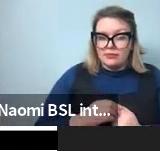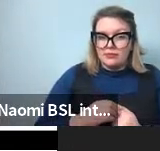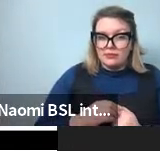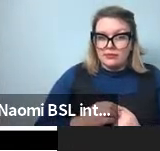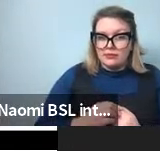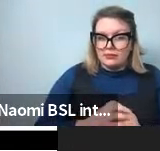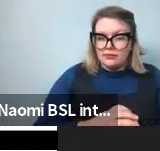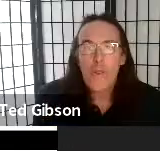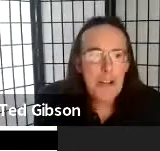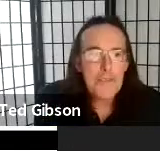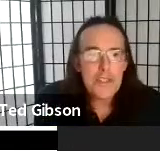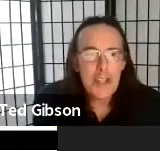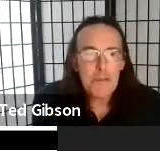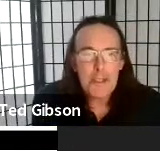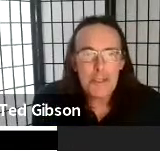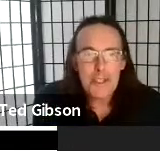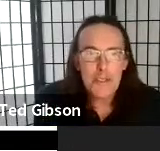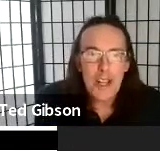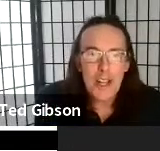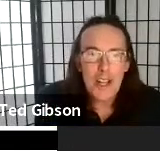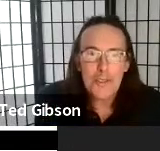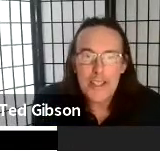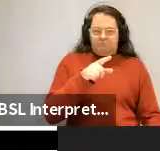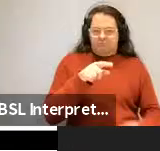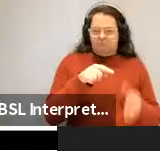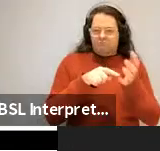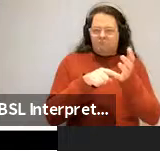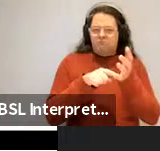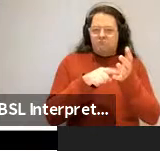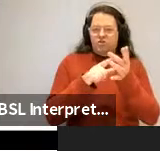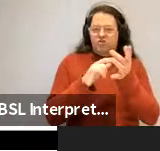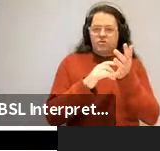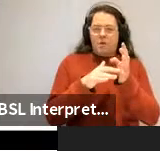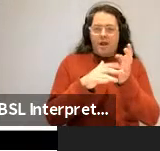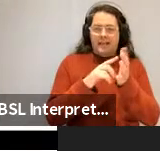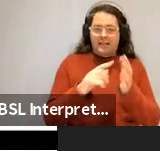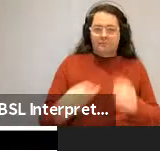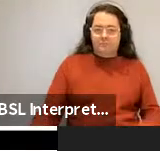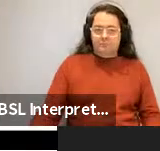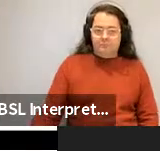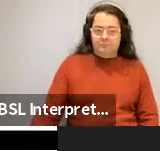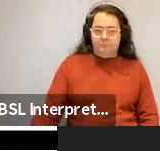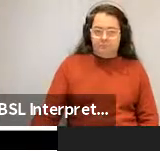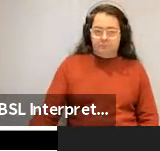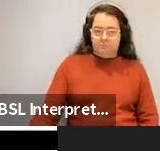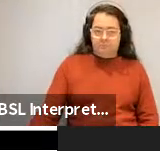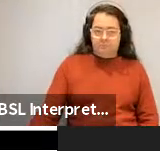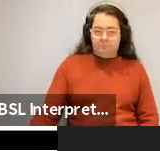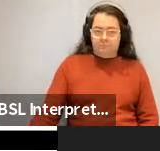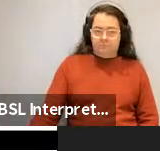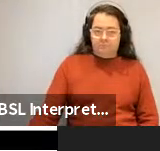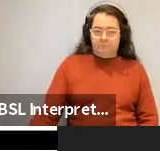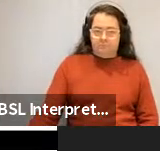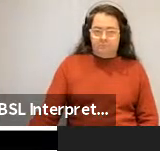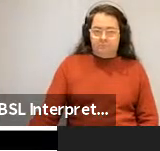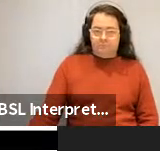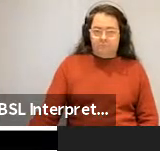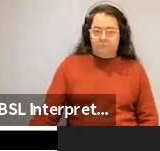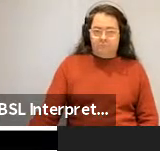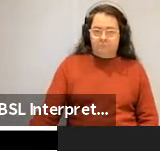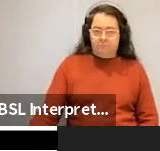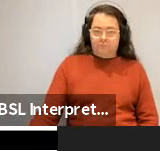languages. So now we've established a potential causal connection between warm-cool and objects versus